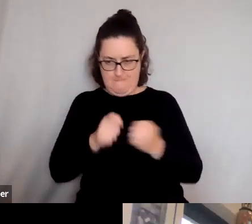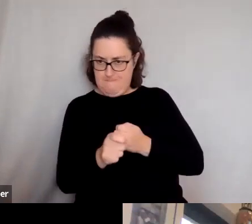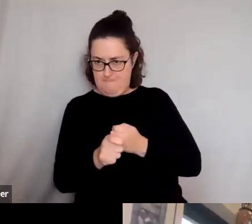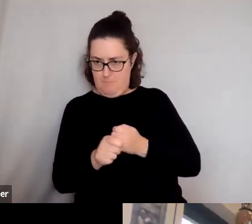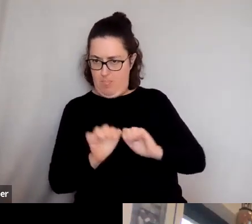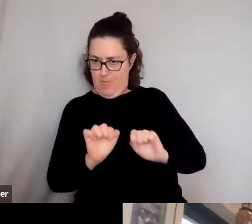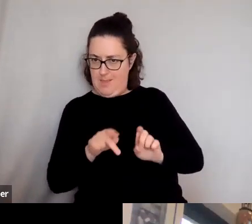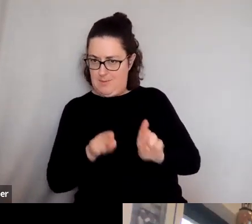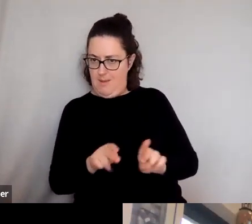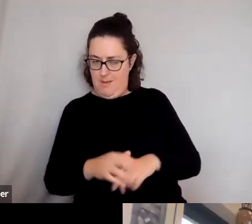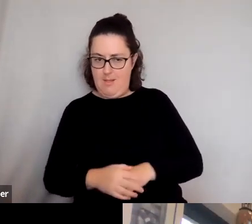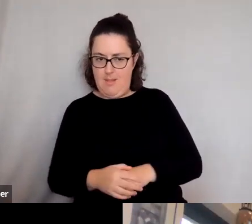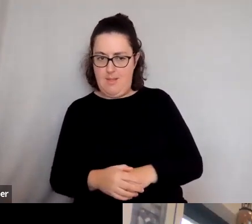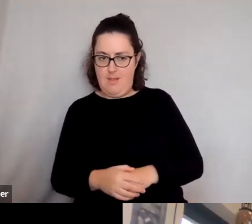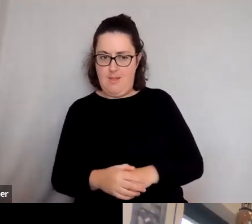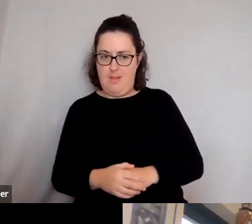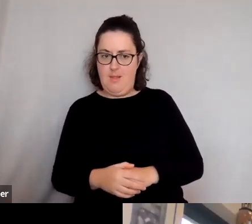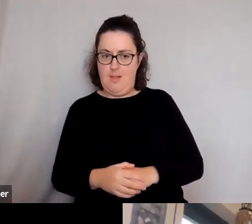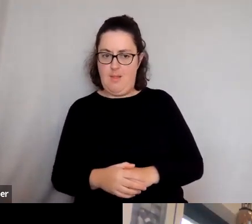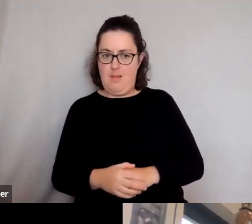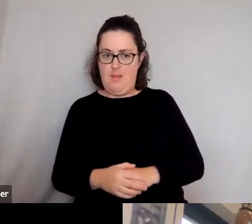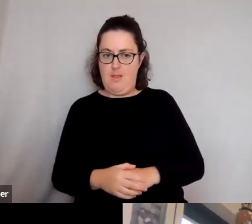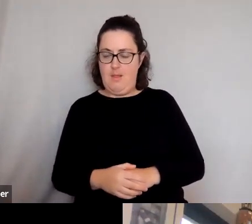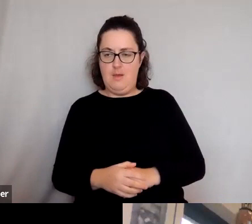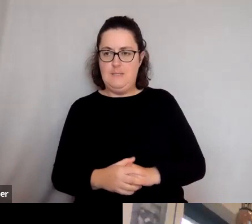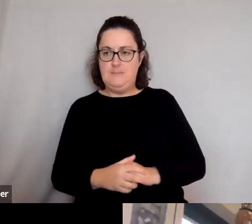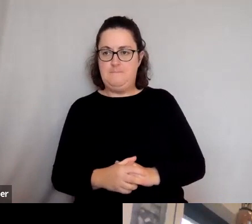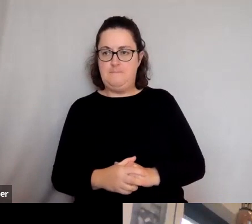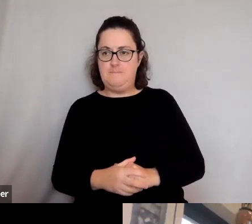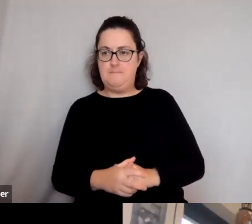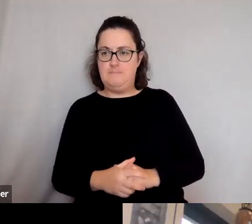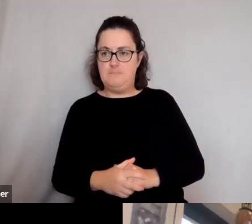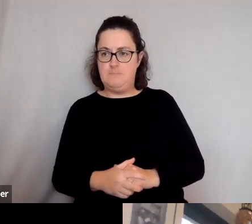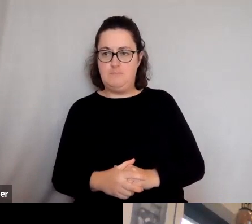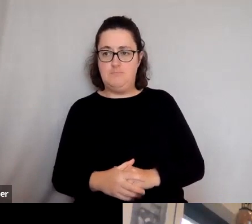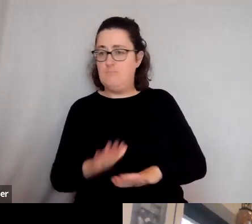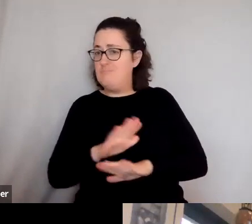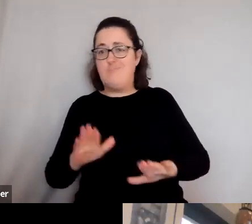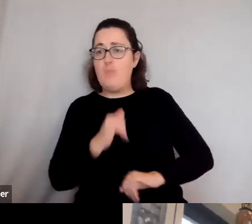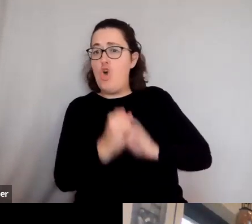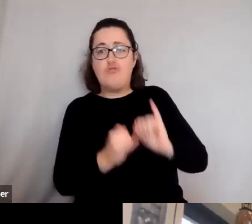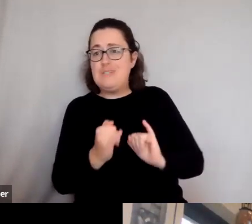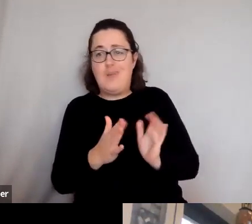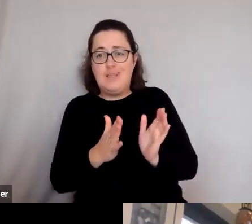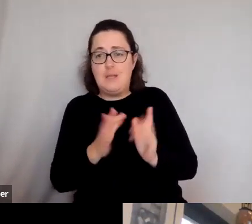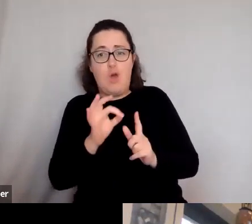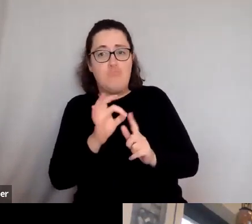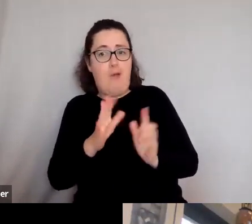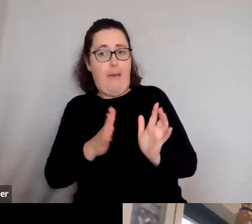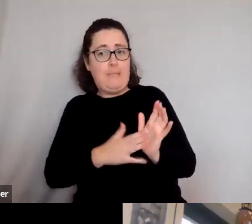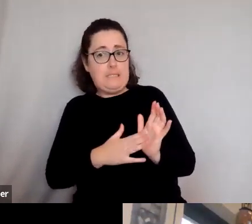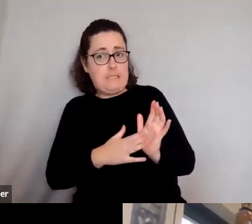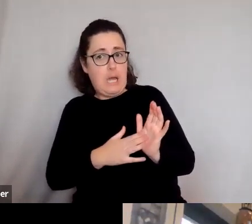I, you know, I don't want to remotely criticise our prime minister, but he, he can